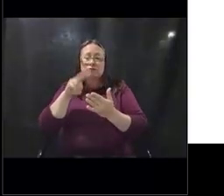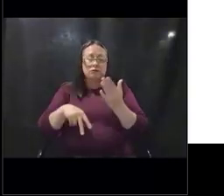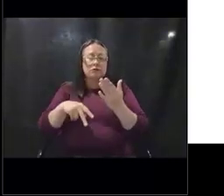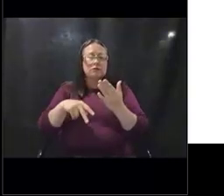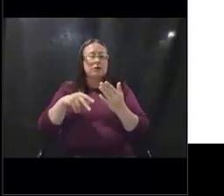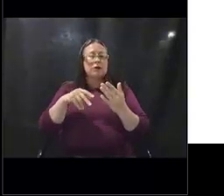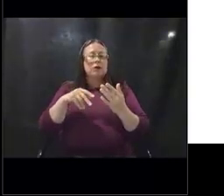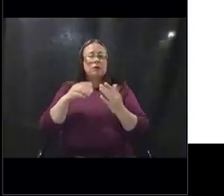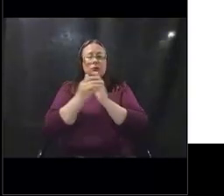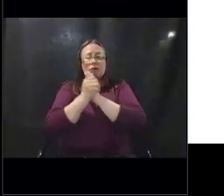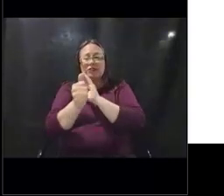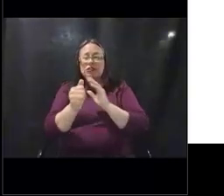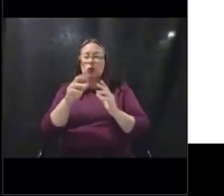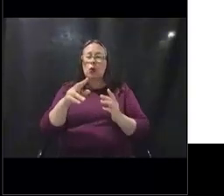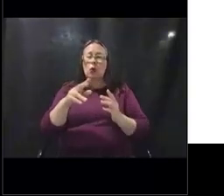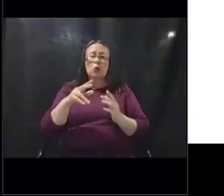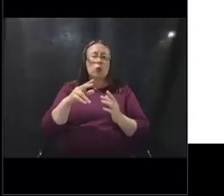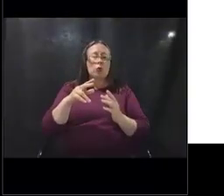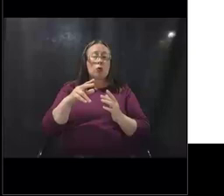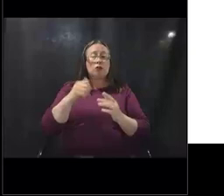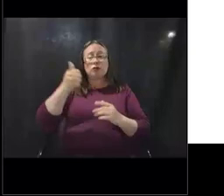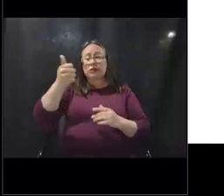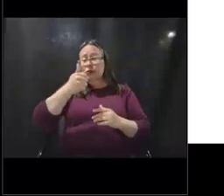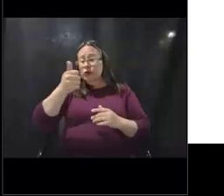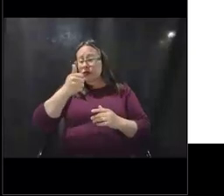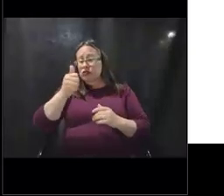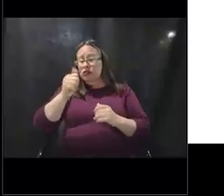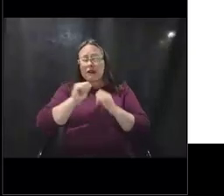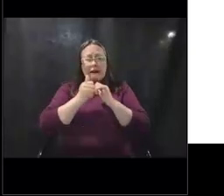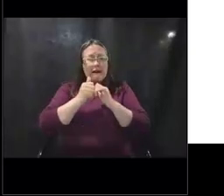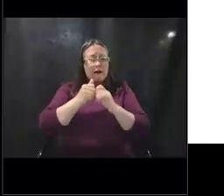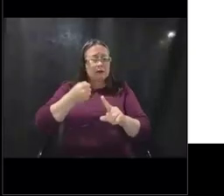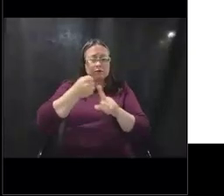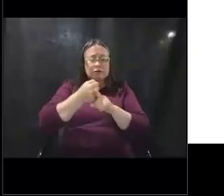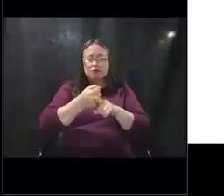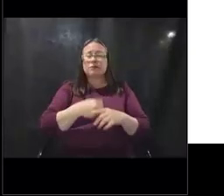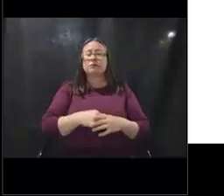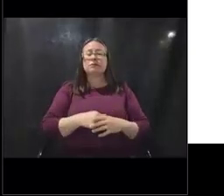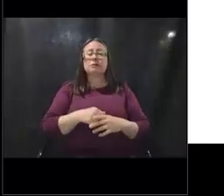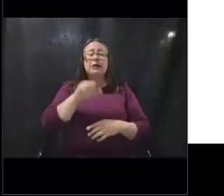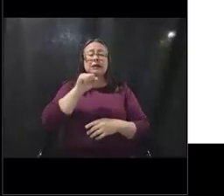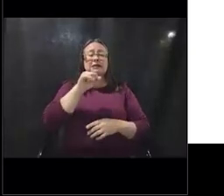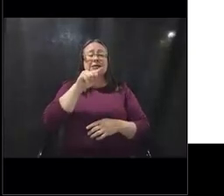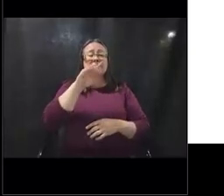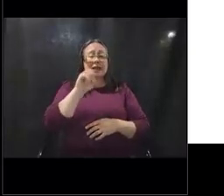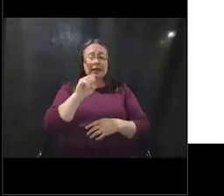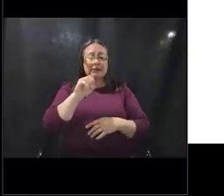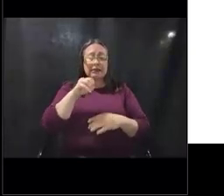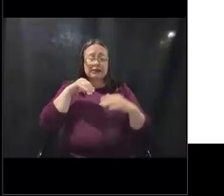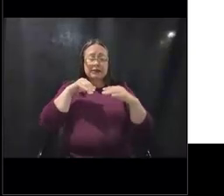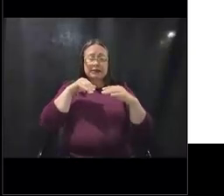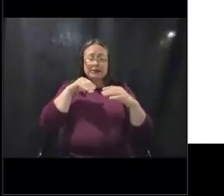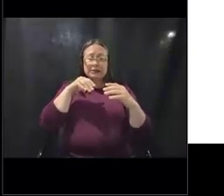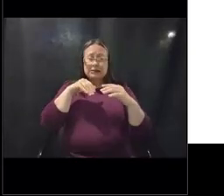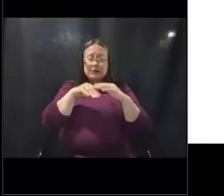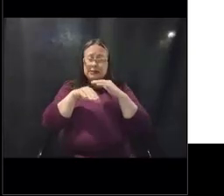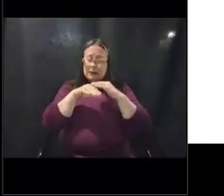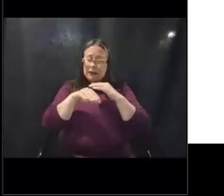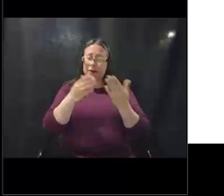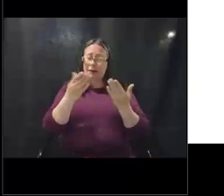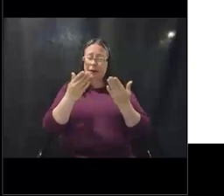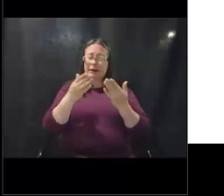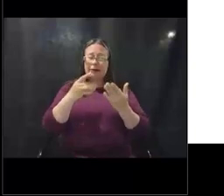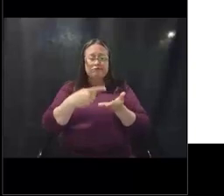transportation barriers in your vaccine site selection strategy. Your site accessibility approach may include a discussion